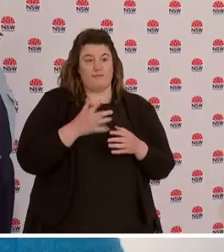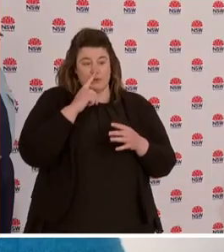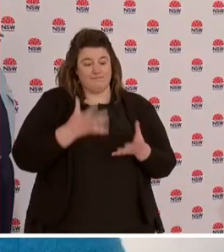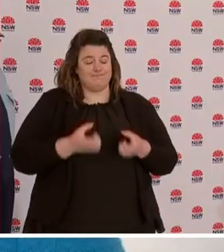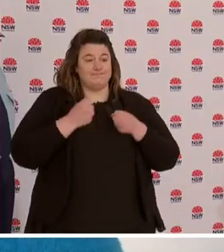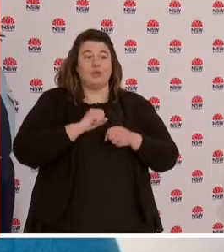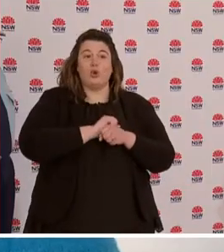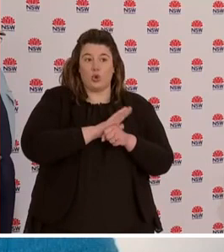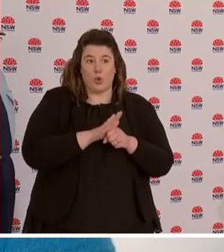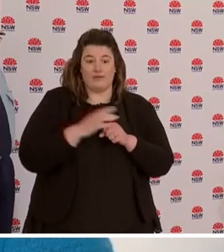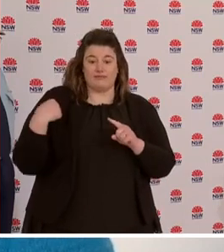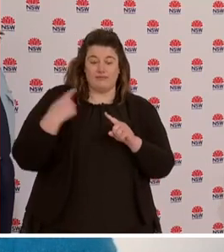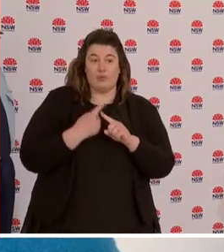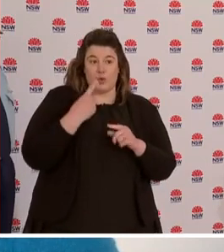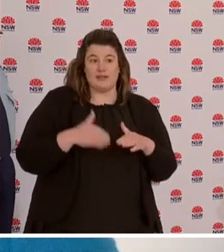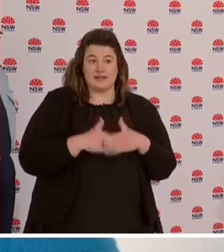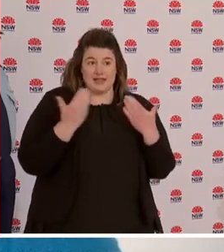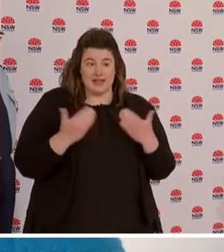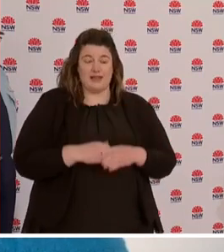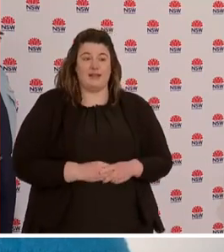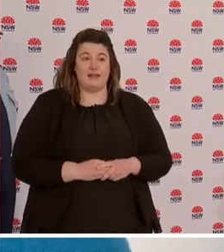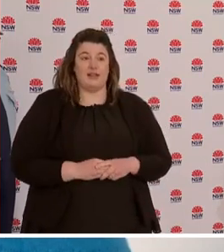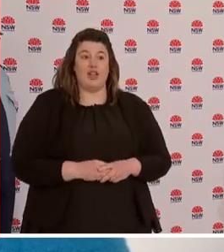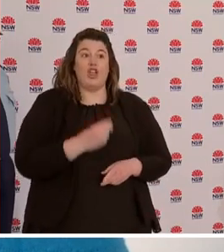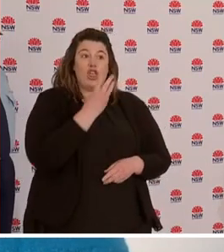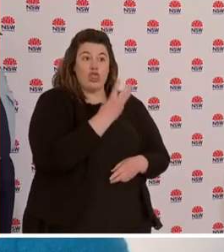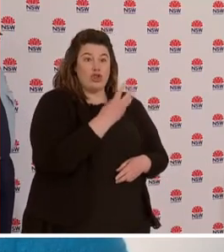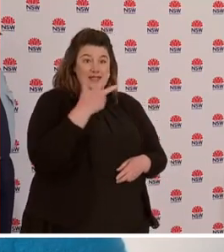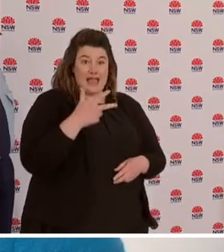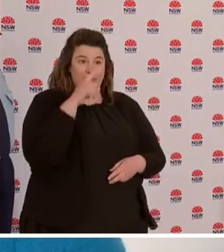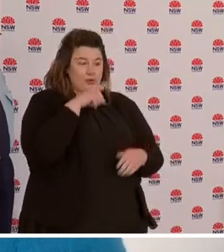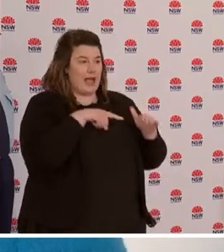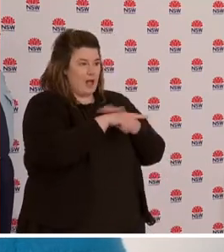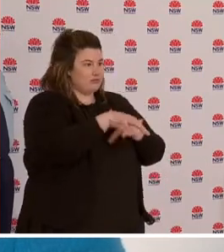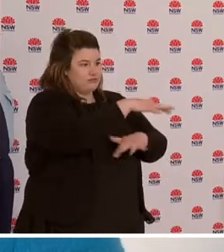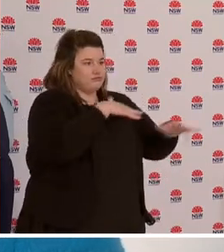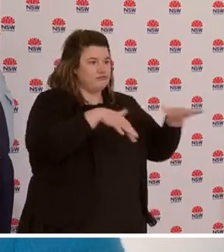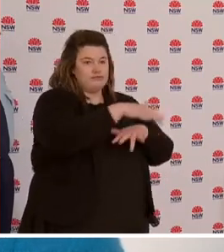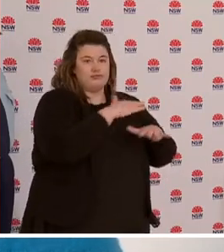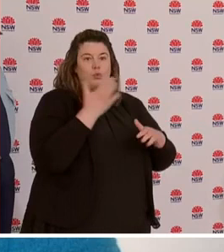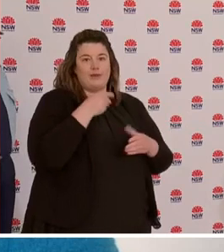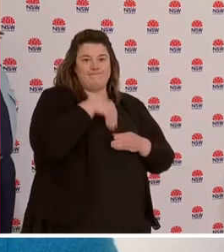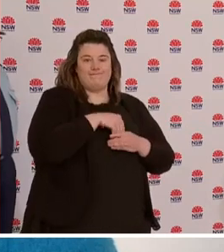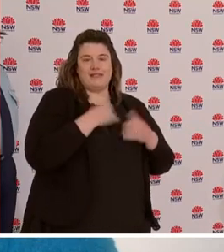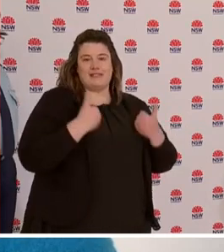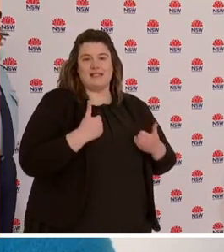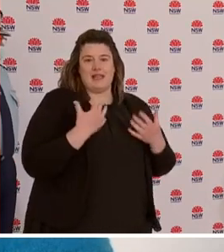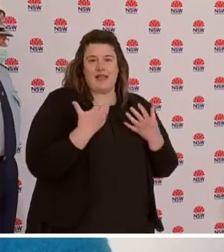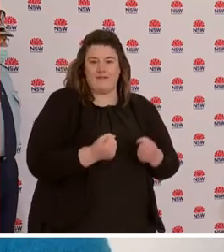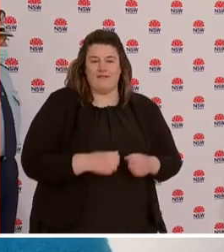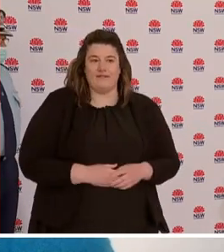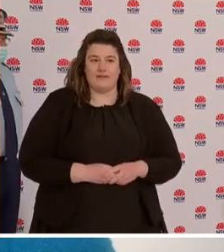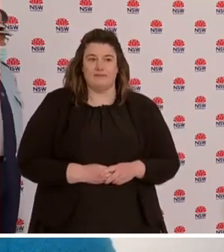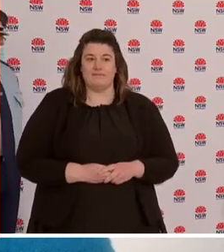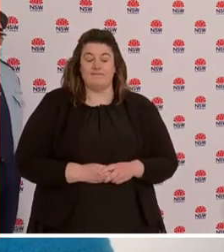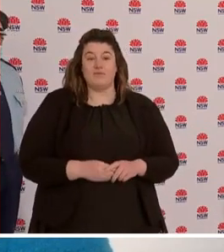period and 38 of those were infectious in the community. I wanted to also extend my condolences to two families